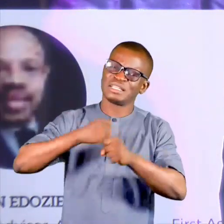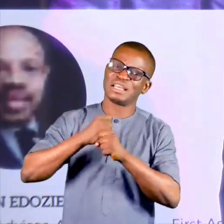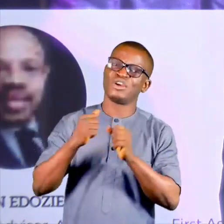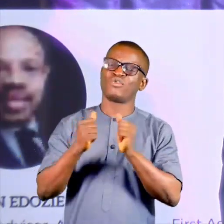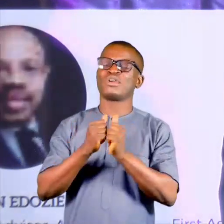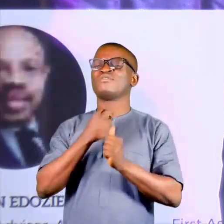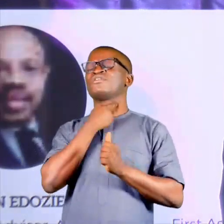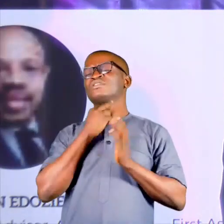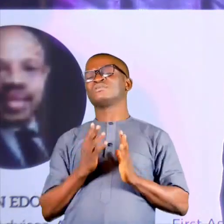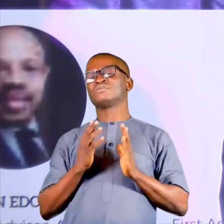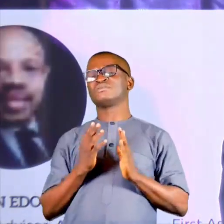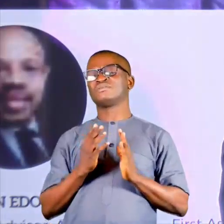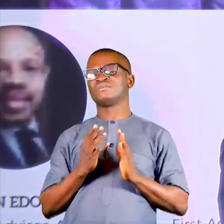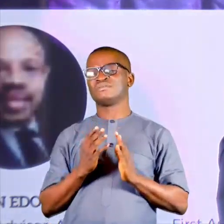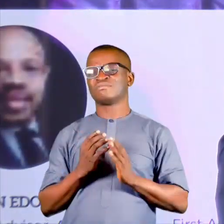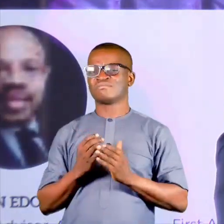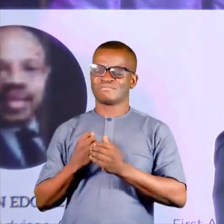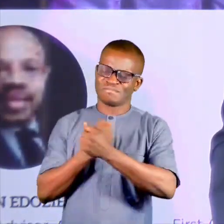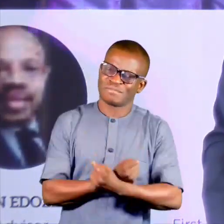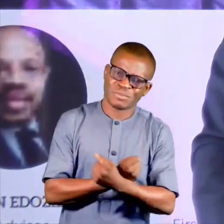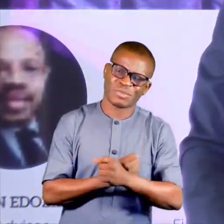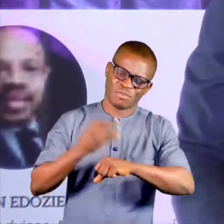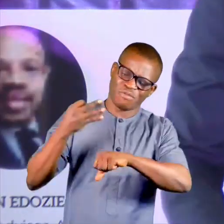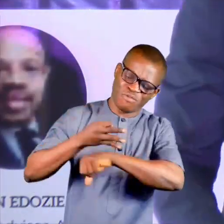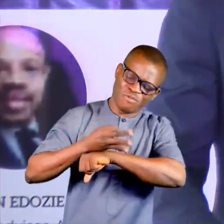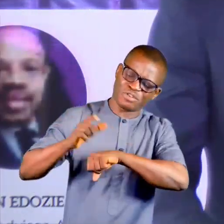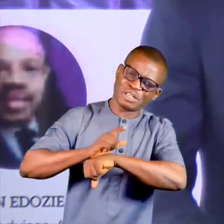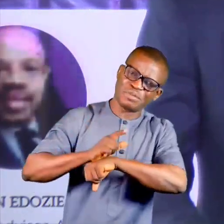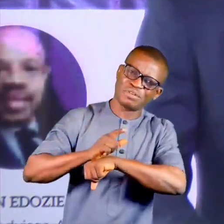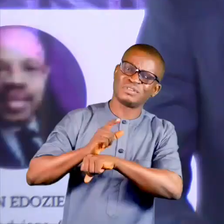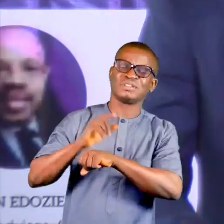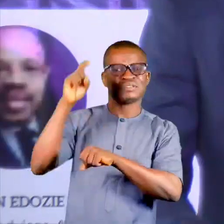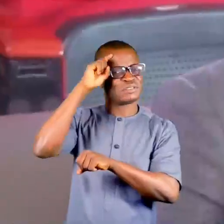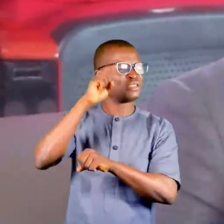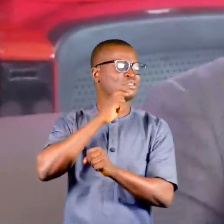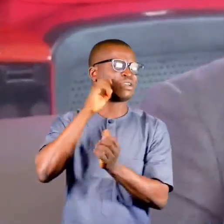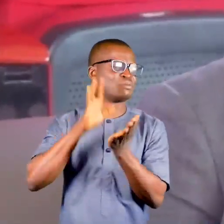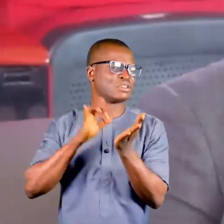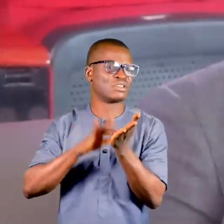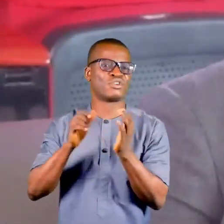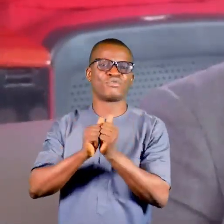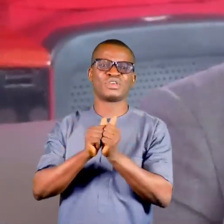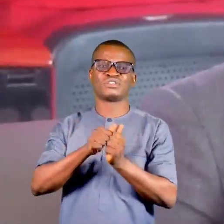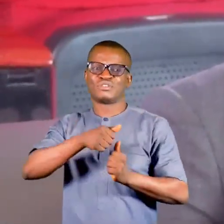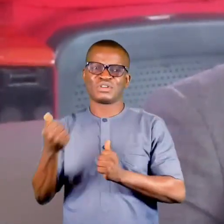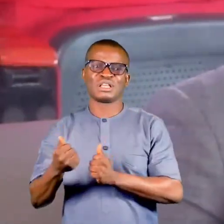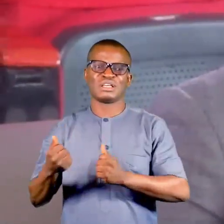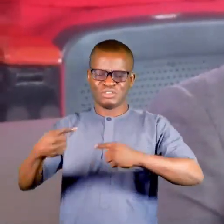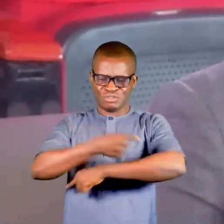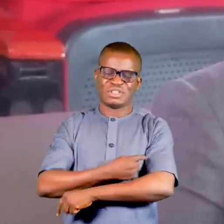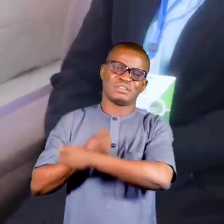victims often subjected to forced labor, sexual exploitation, and other forms of modern-day